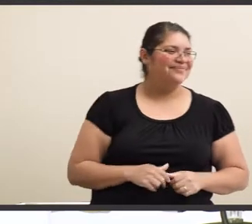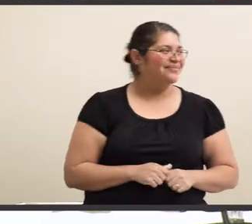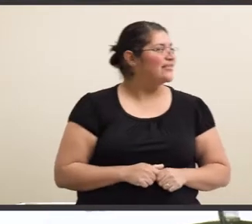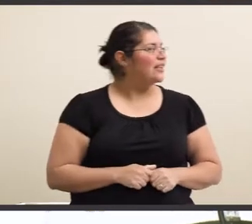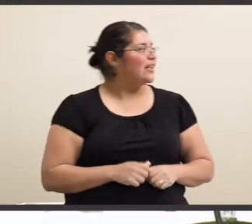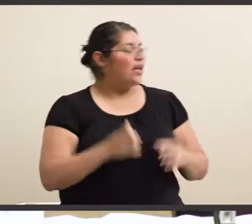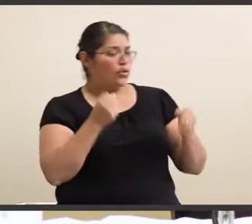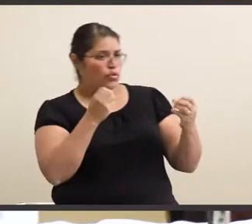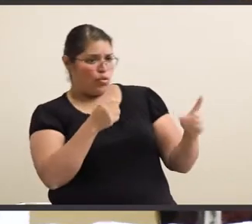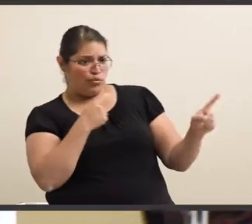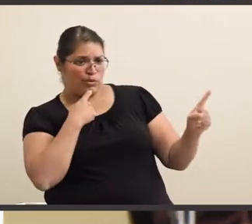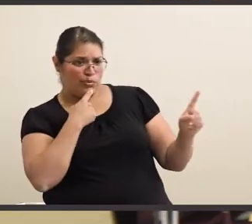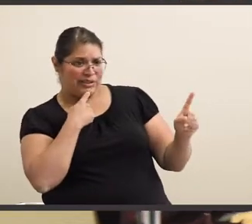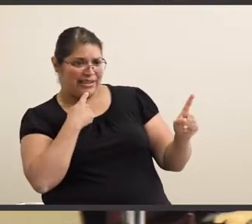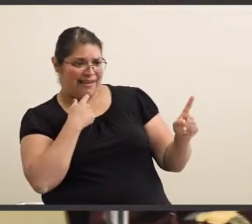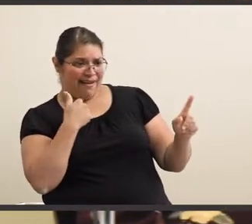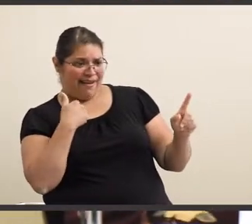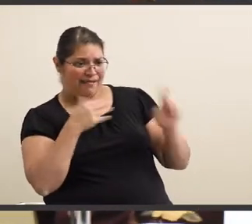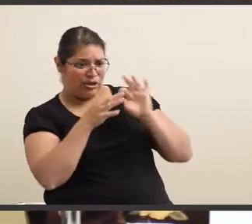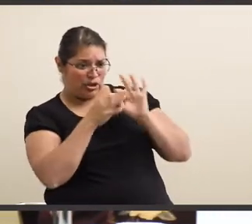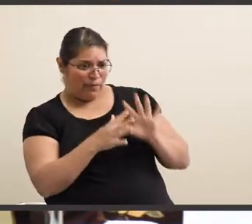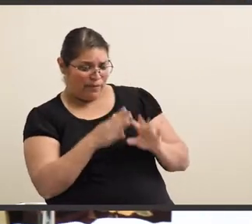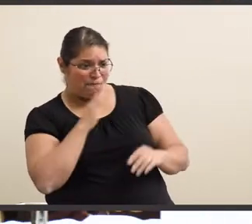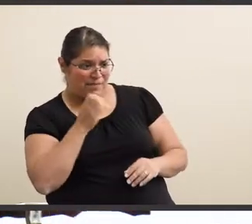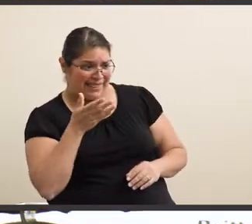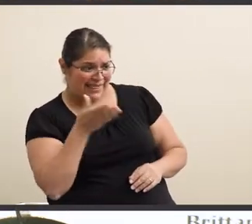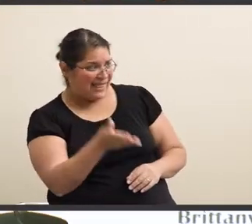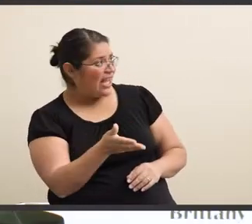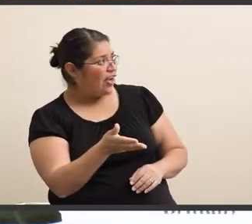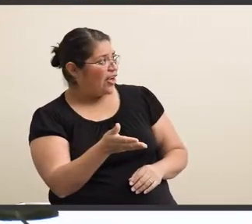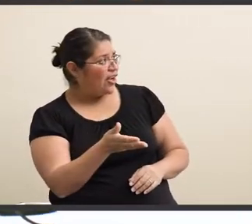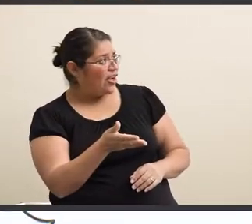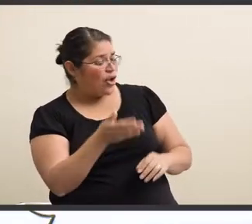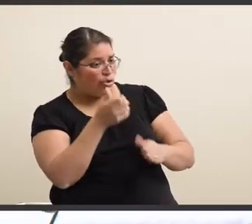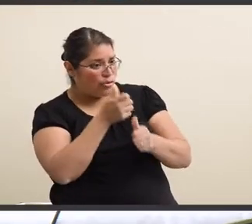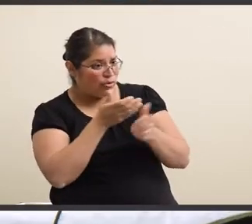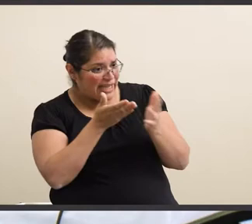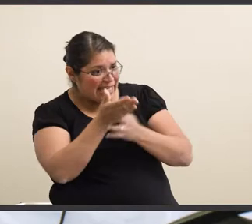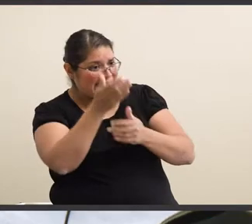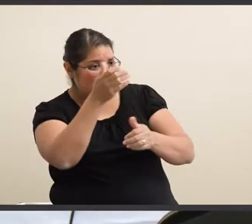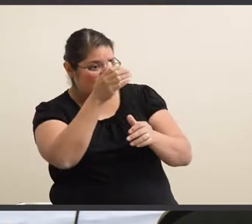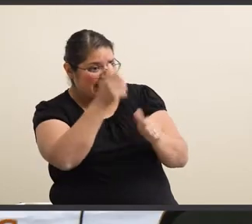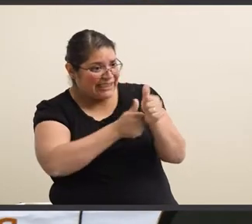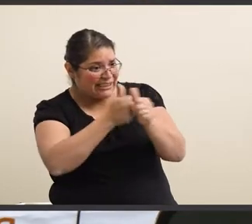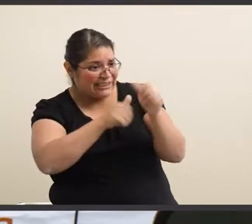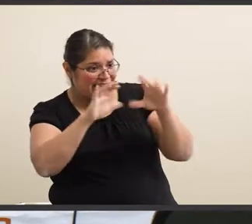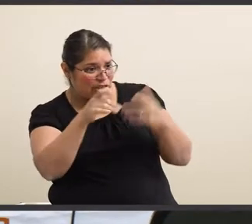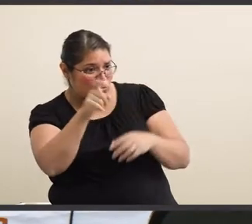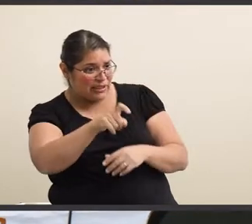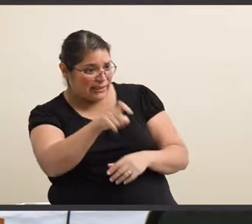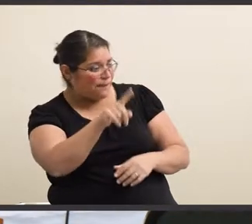So would you say, have your interpreters been there through each class every time you needed them?